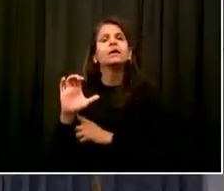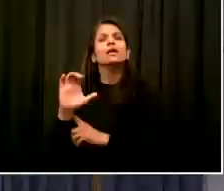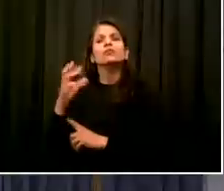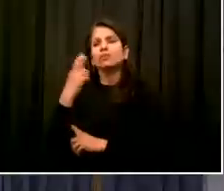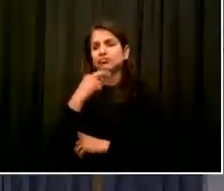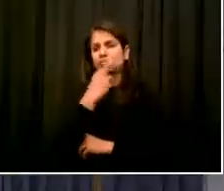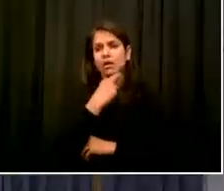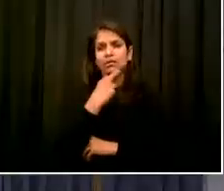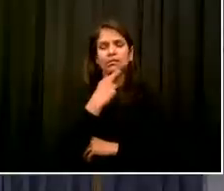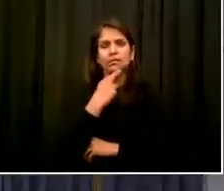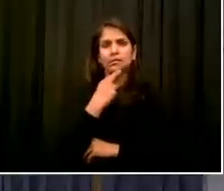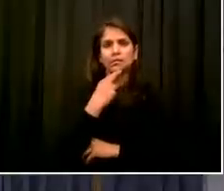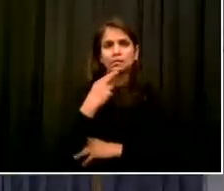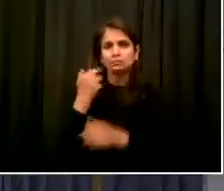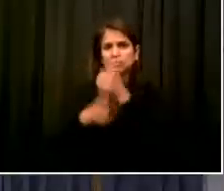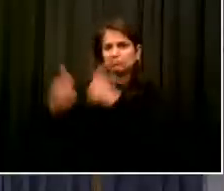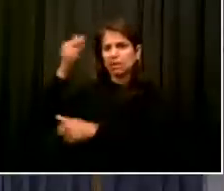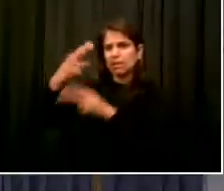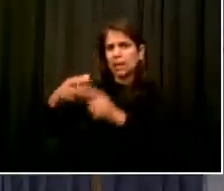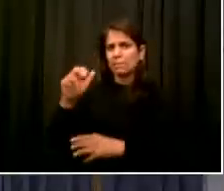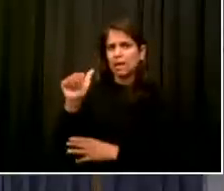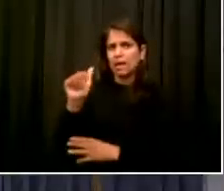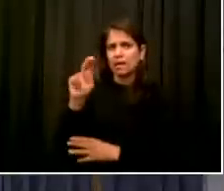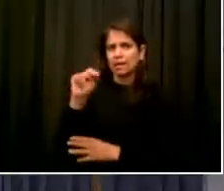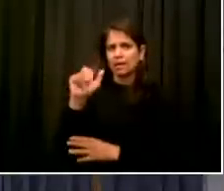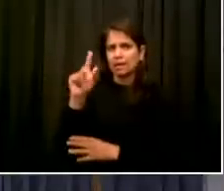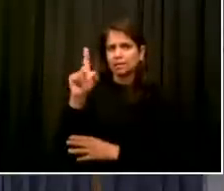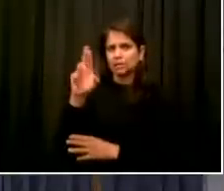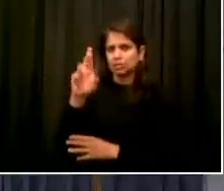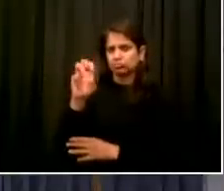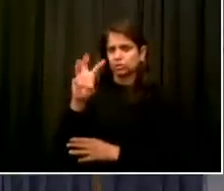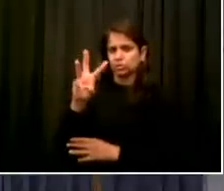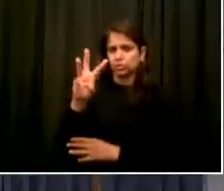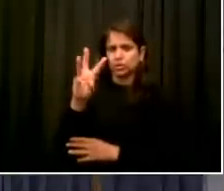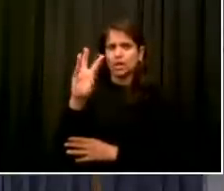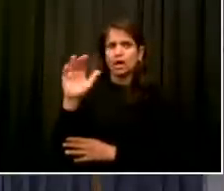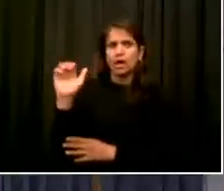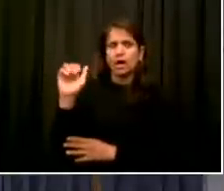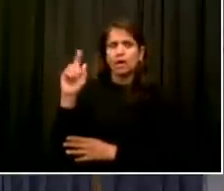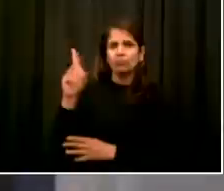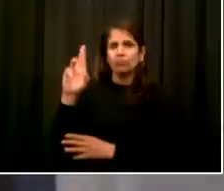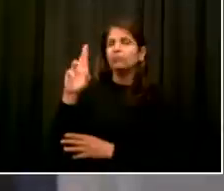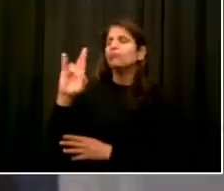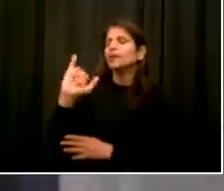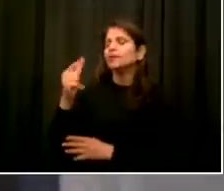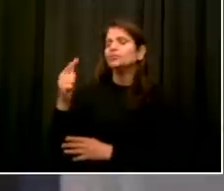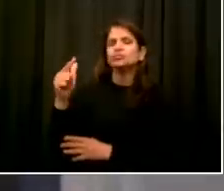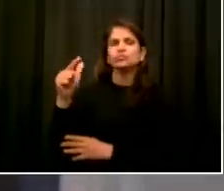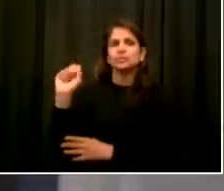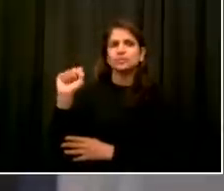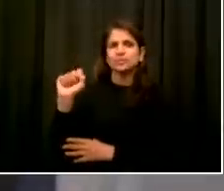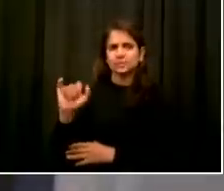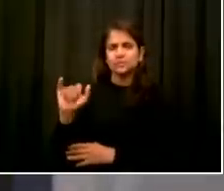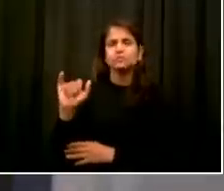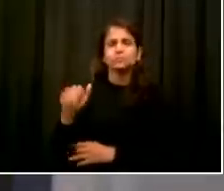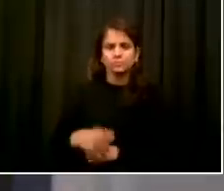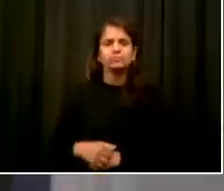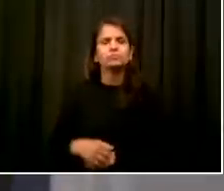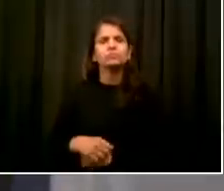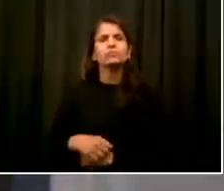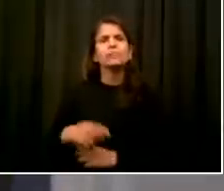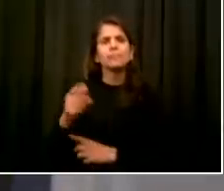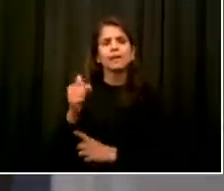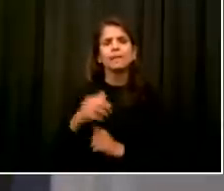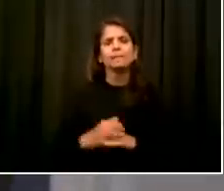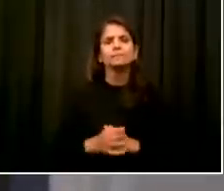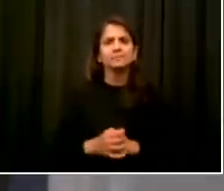Thank you, Mr. Mayor. Wow, you know, going back to my great grandparents, we had bakeries and cafes in Brooklyn and Queens, and I've been working for